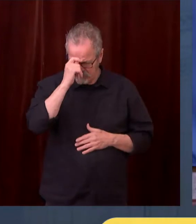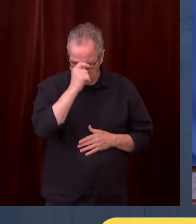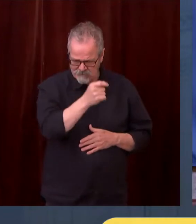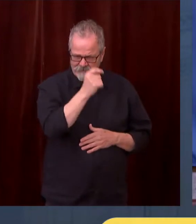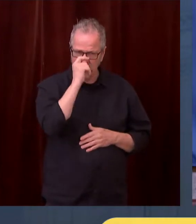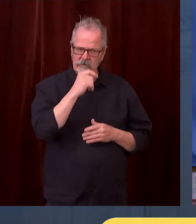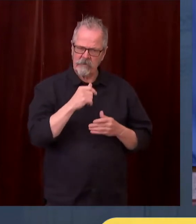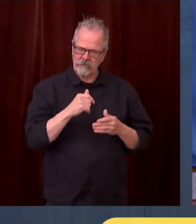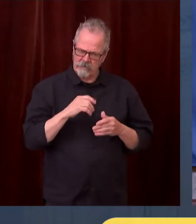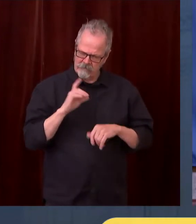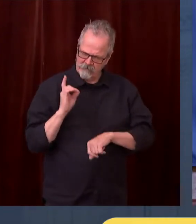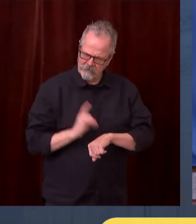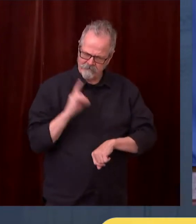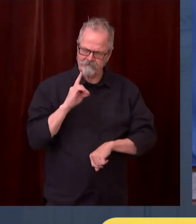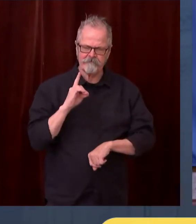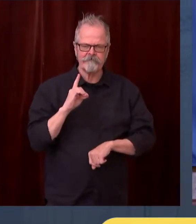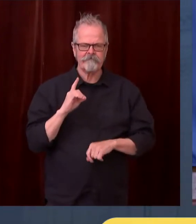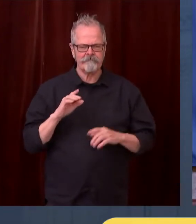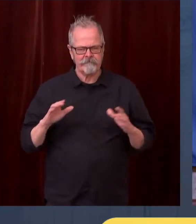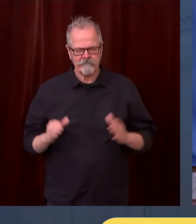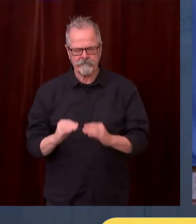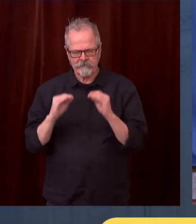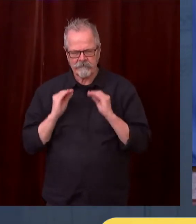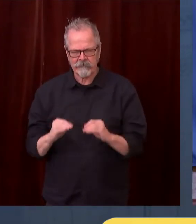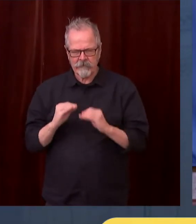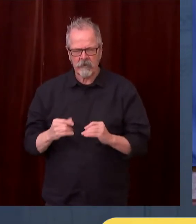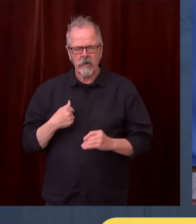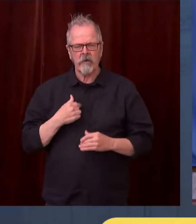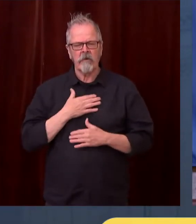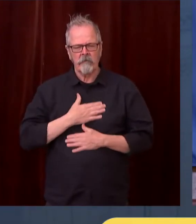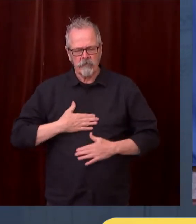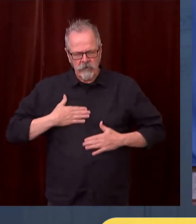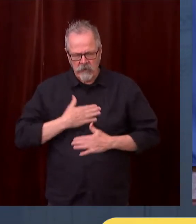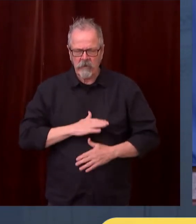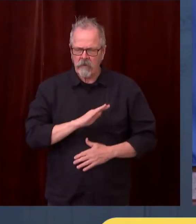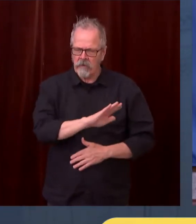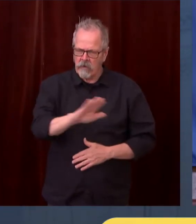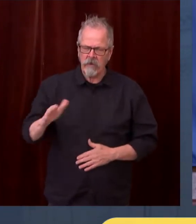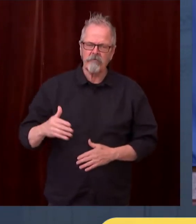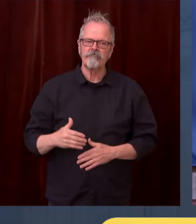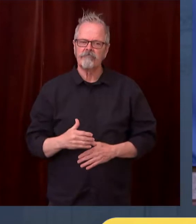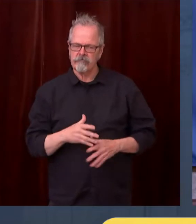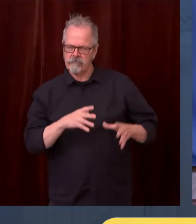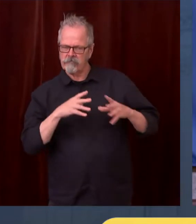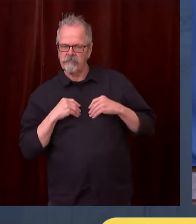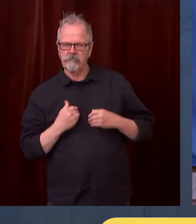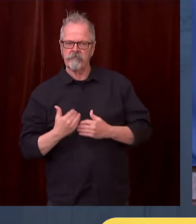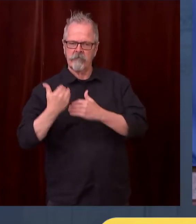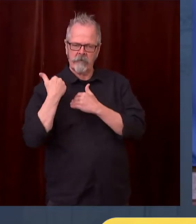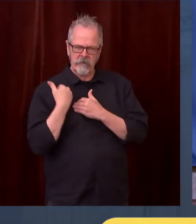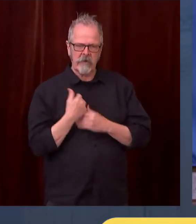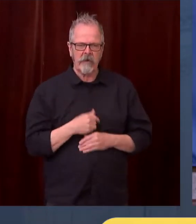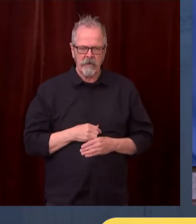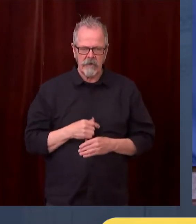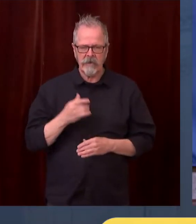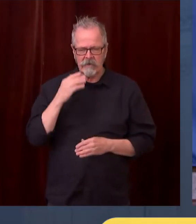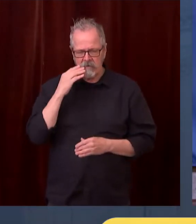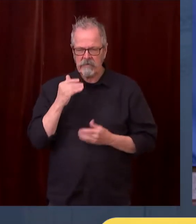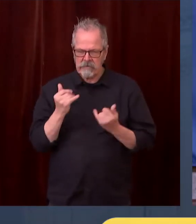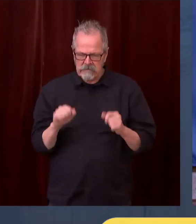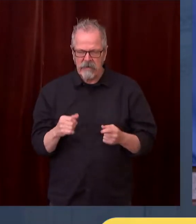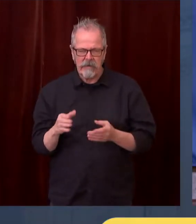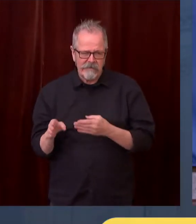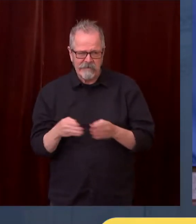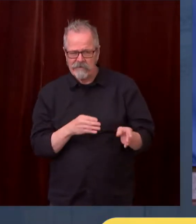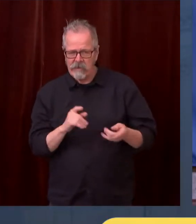instructional learning. And I want to thank educators for their innovation. They continue to be innovative. They continue to come up with new ways